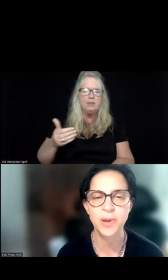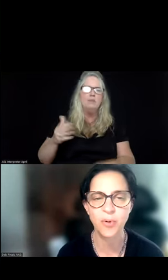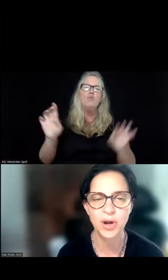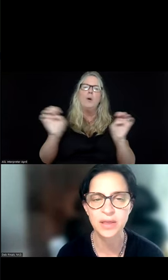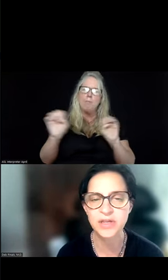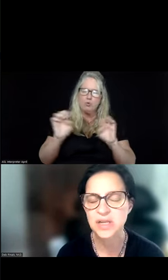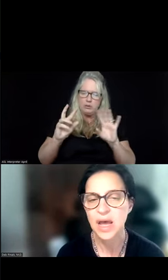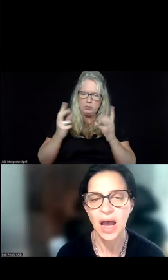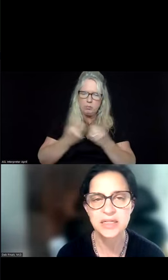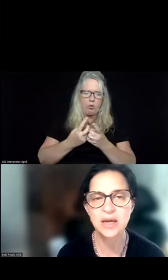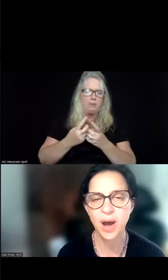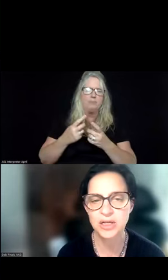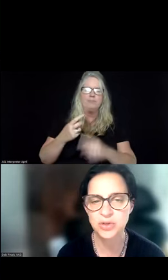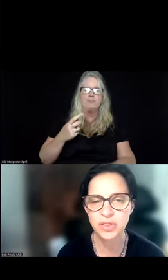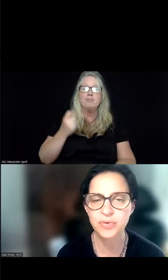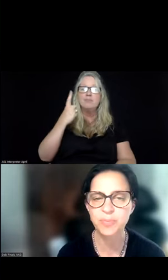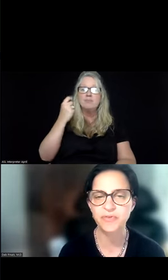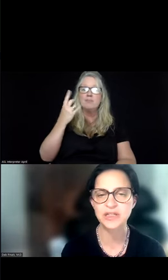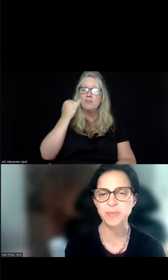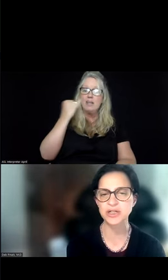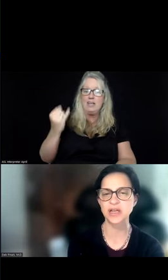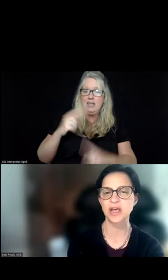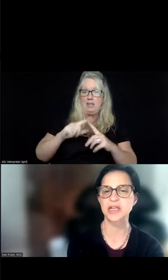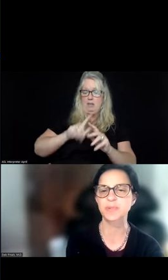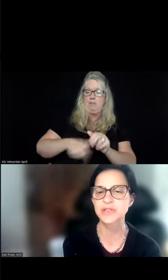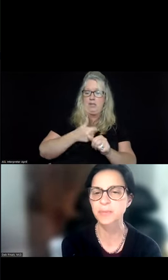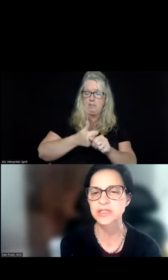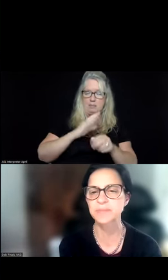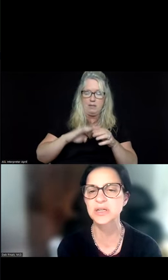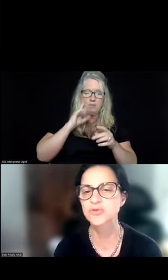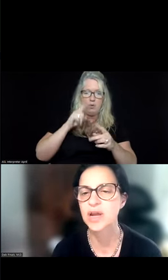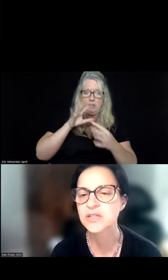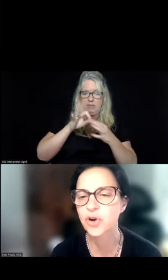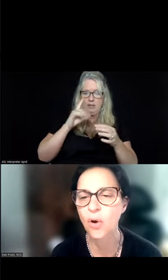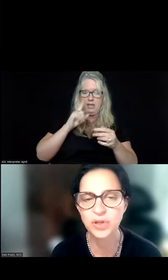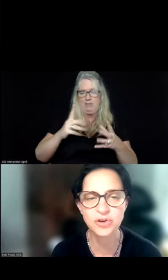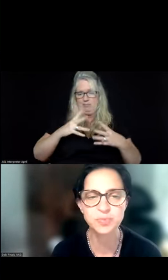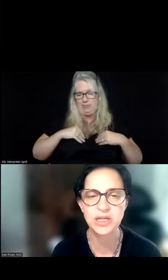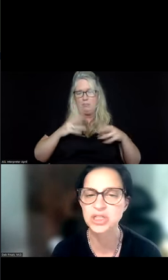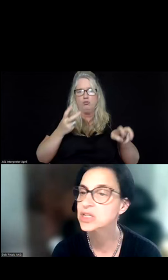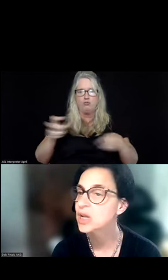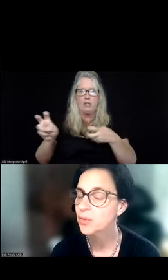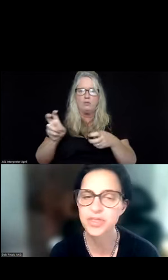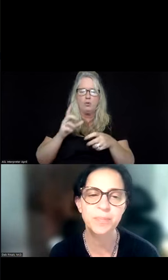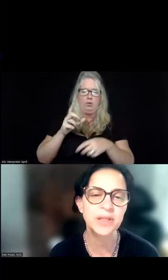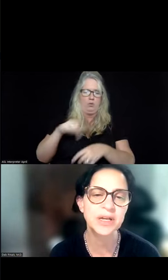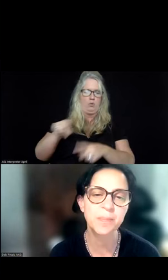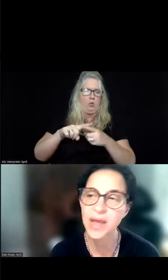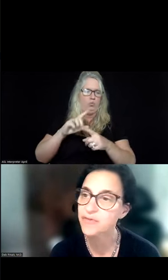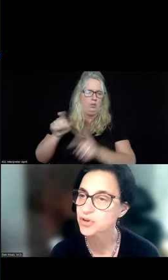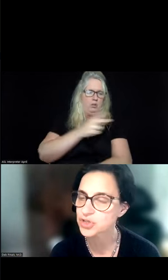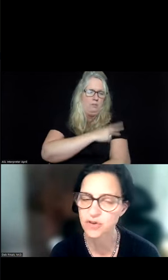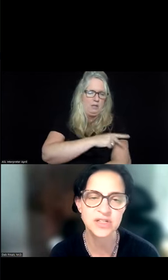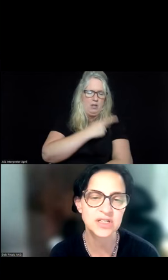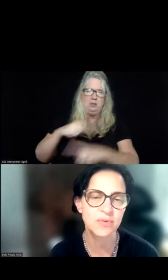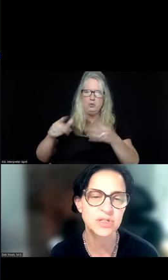department boarding. This idea behind duty three prevents specialized hospitals from accepting transfer only those patients with the ability to